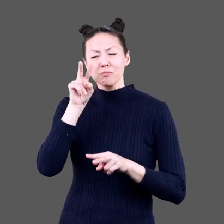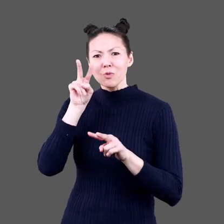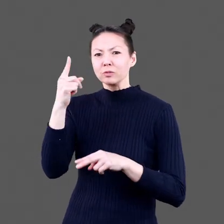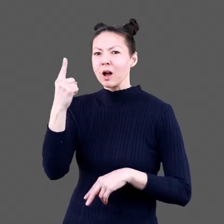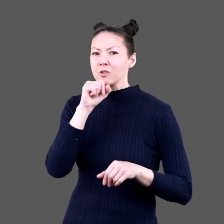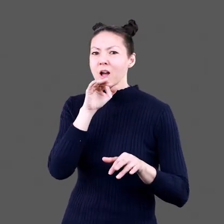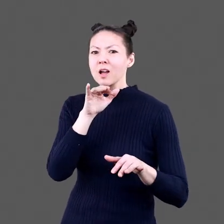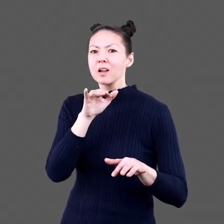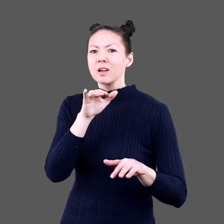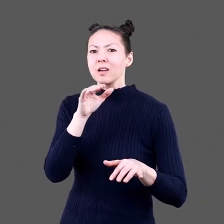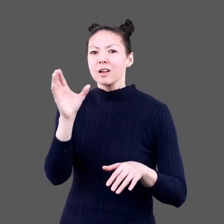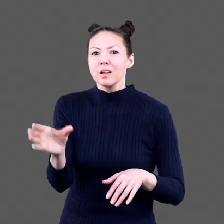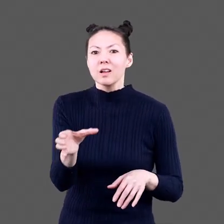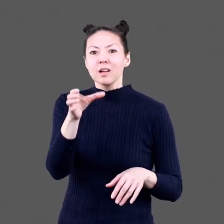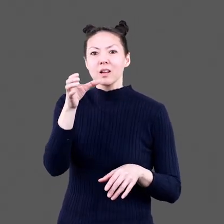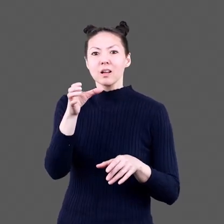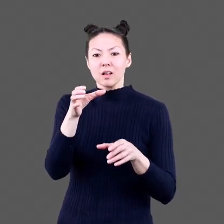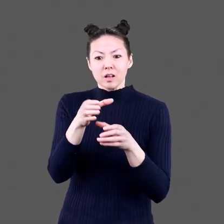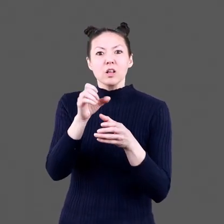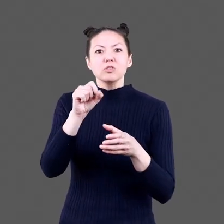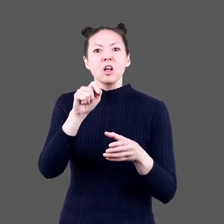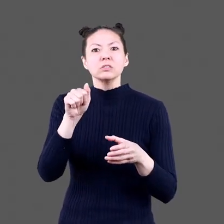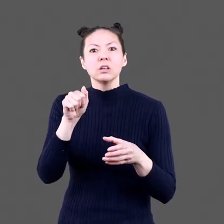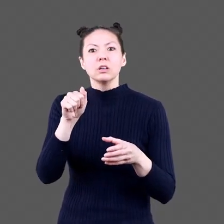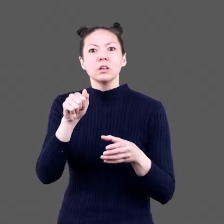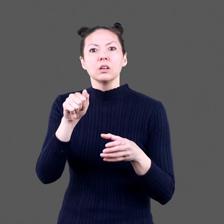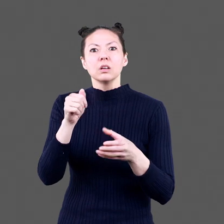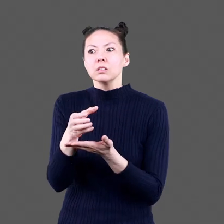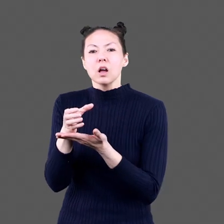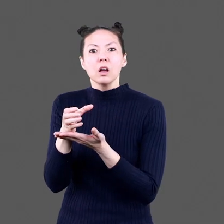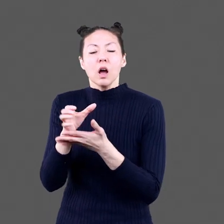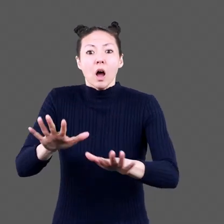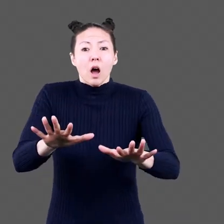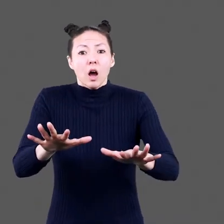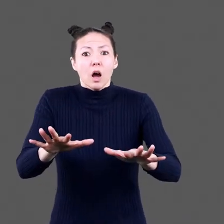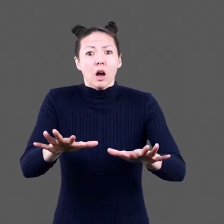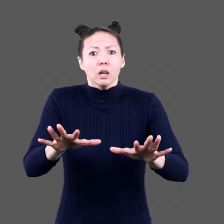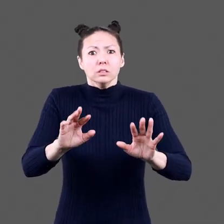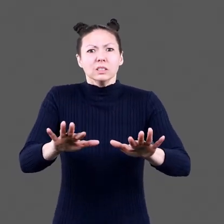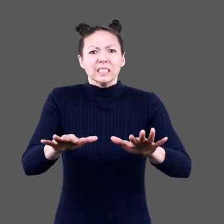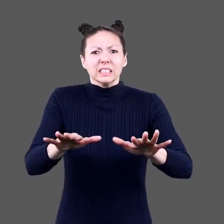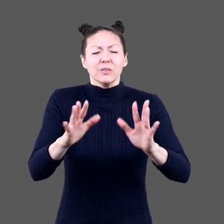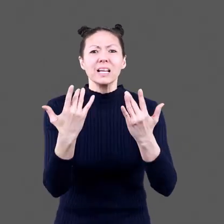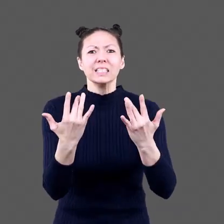The boy watches one dragon hand another one a jar of salsa He gasps